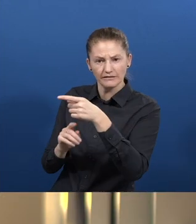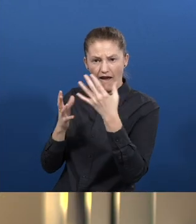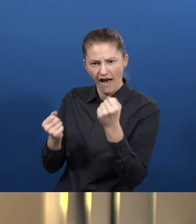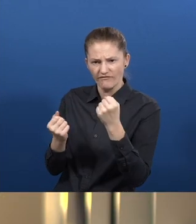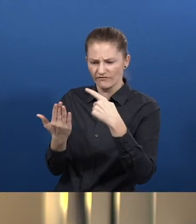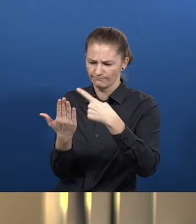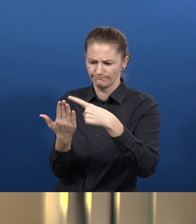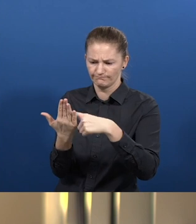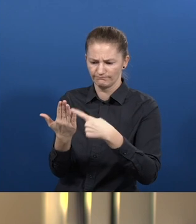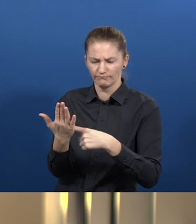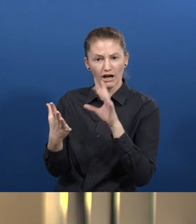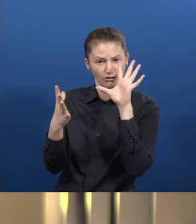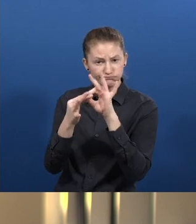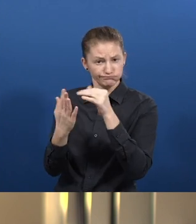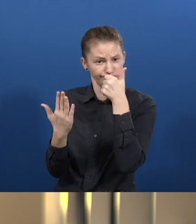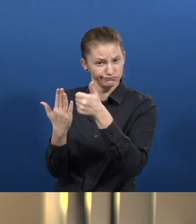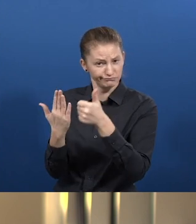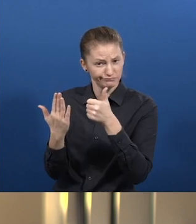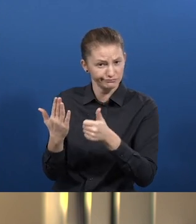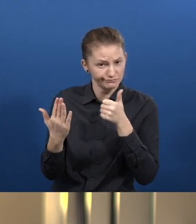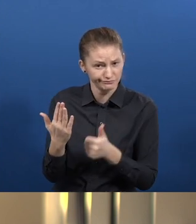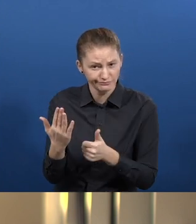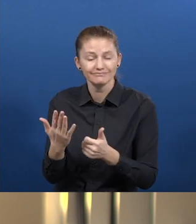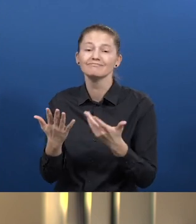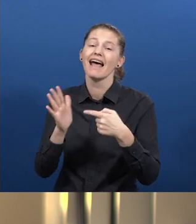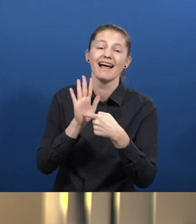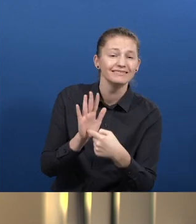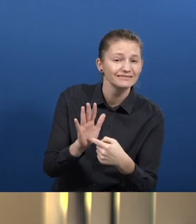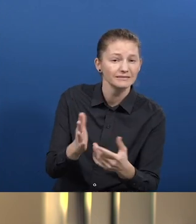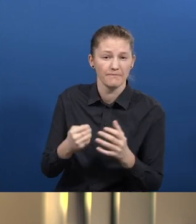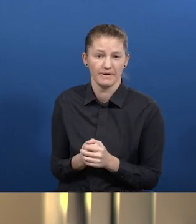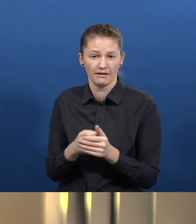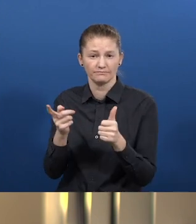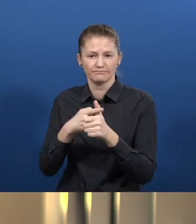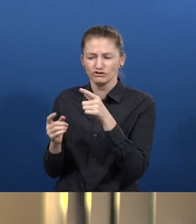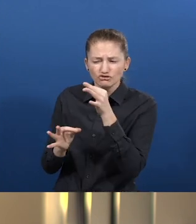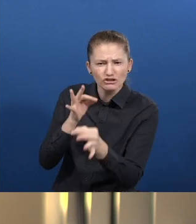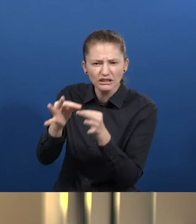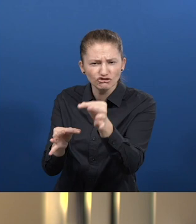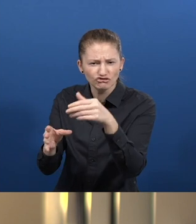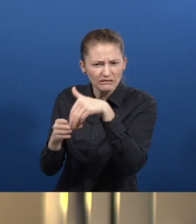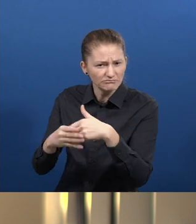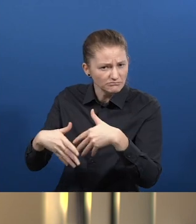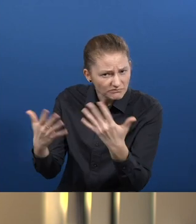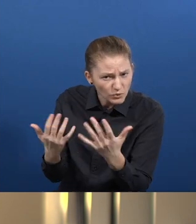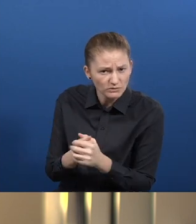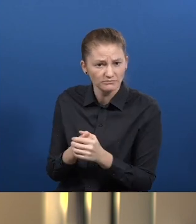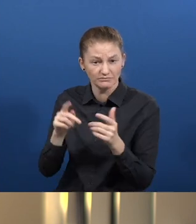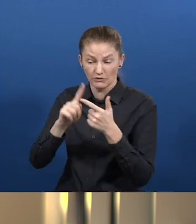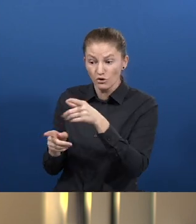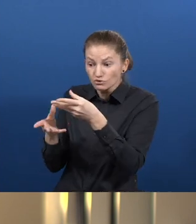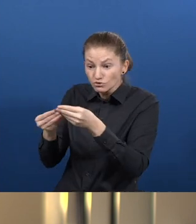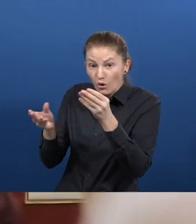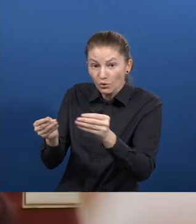long terms of to which extent is this strategic to them, to which extent is it a